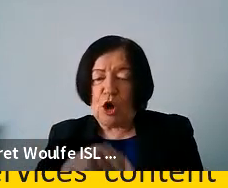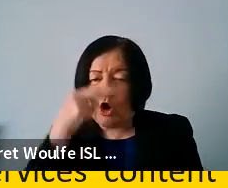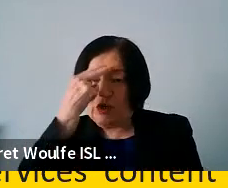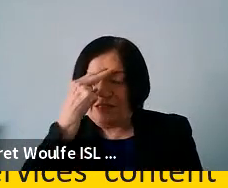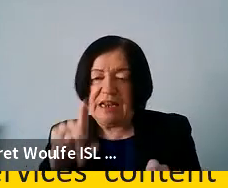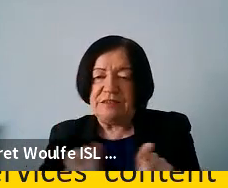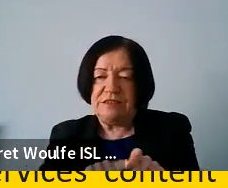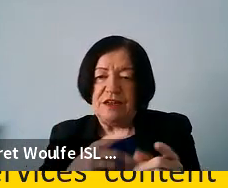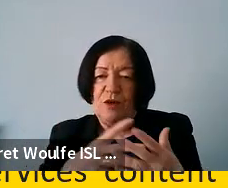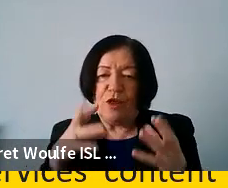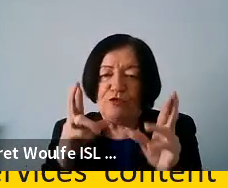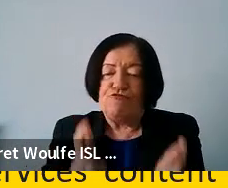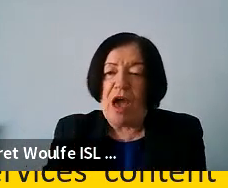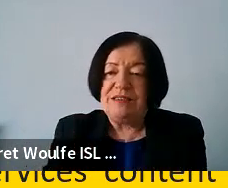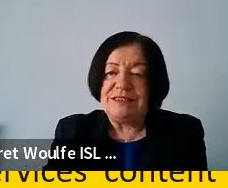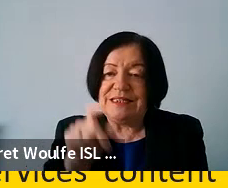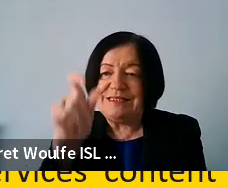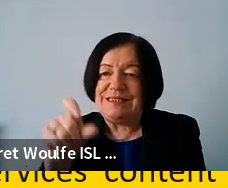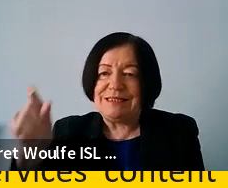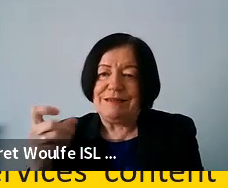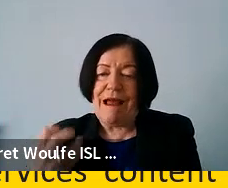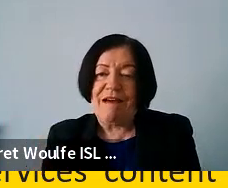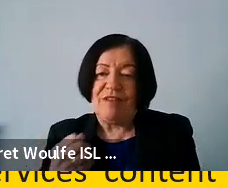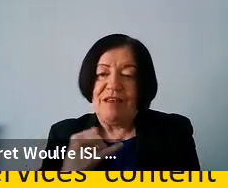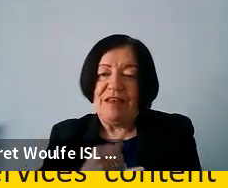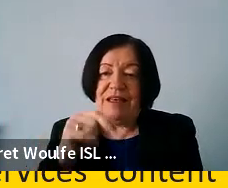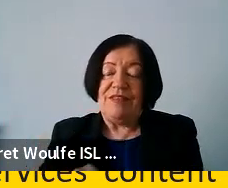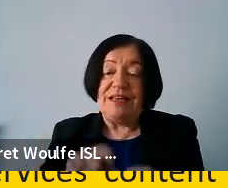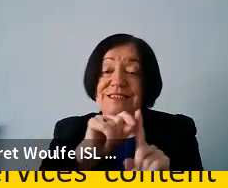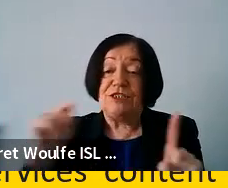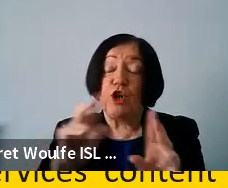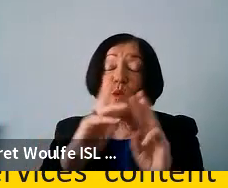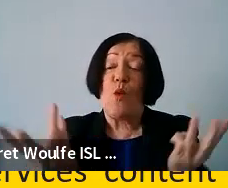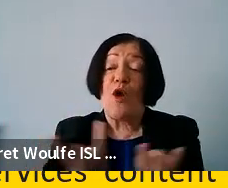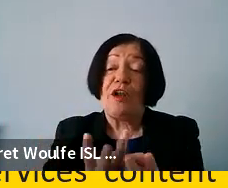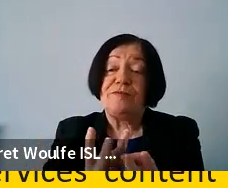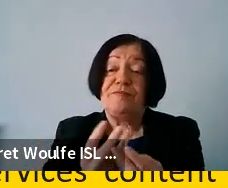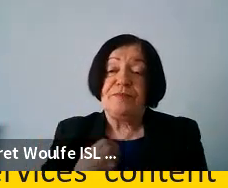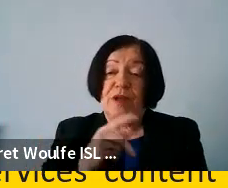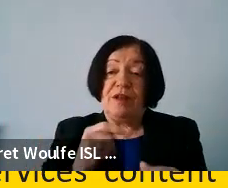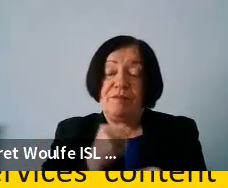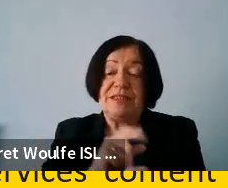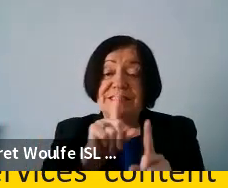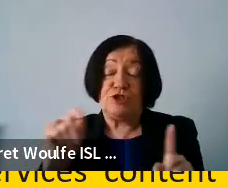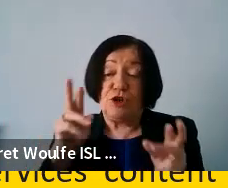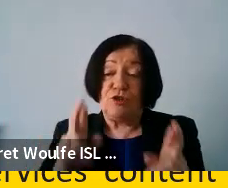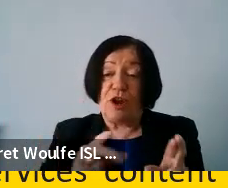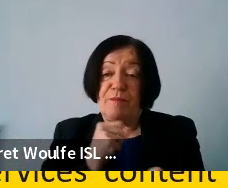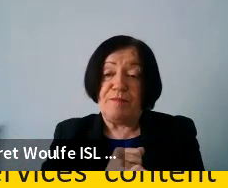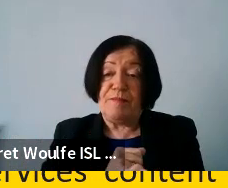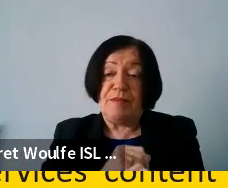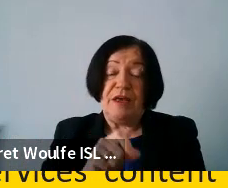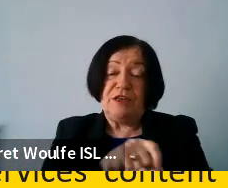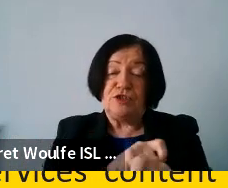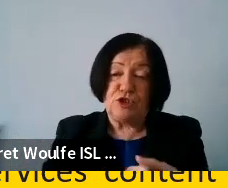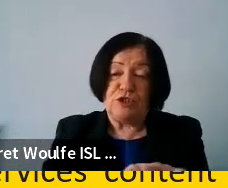also what were the rights that citizens should have in the digital world. So when we talk about digital rights, we're thinking about secure and